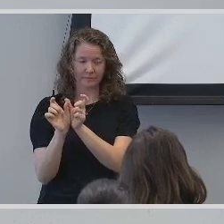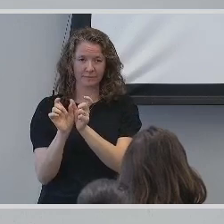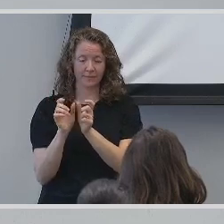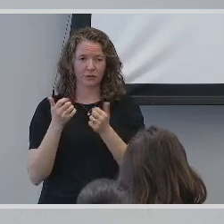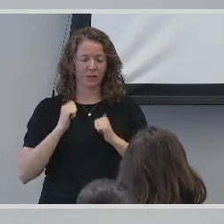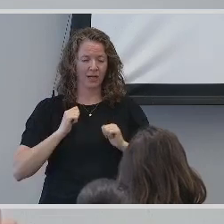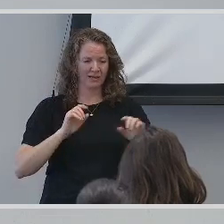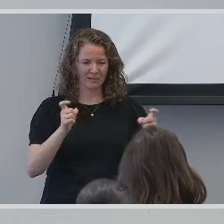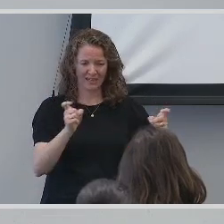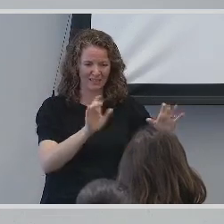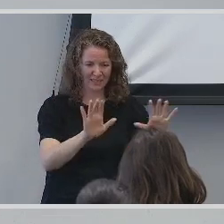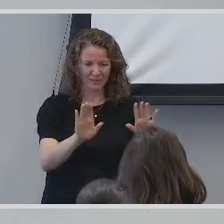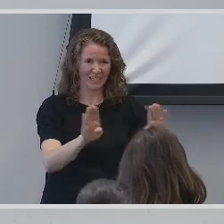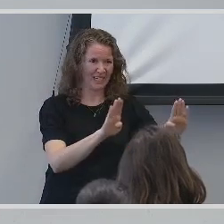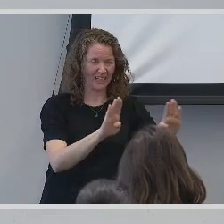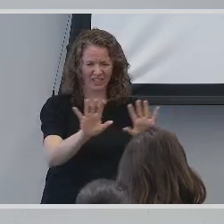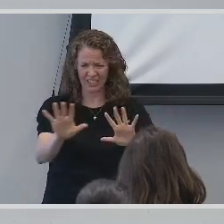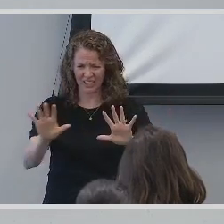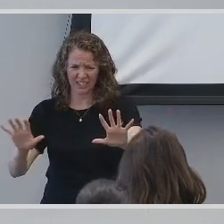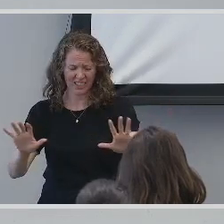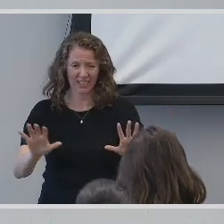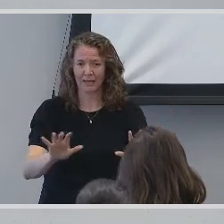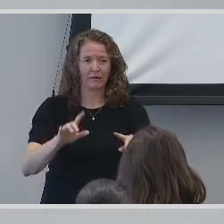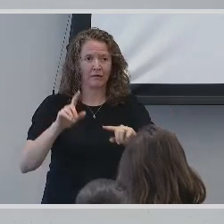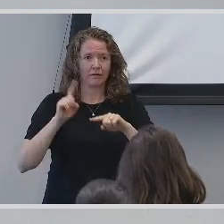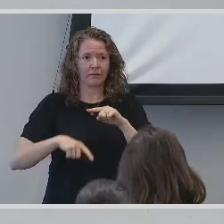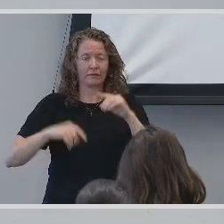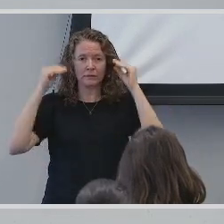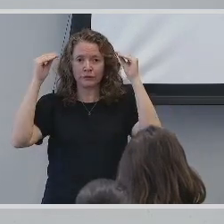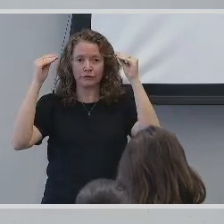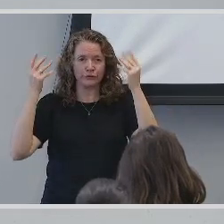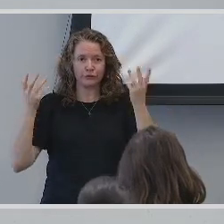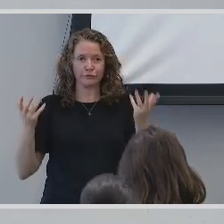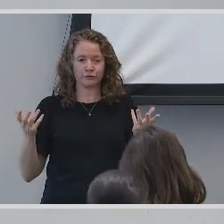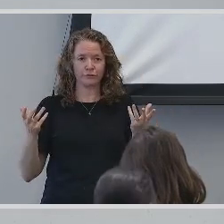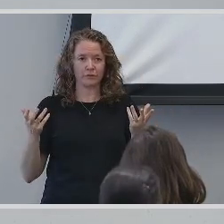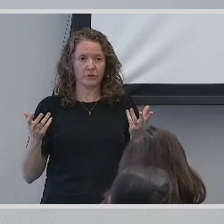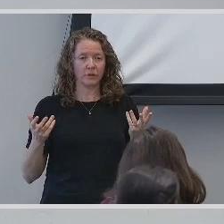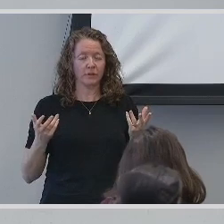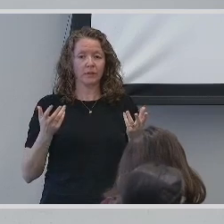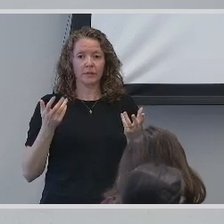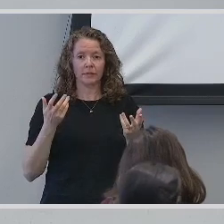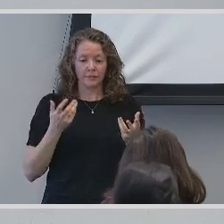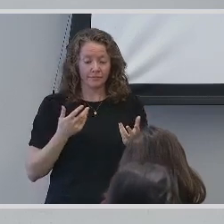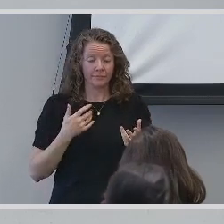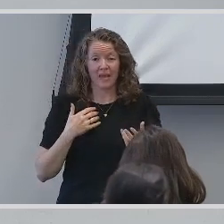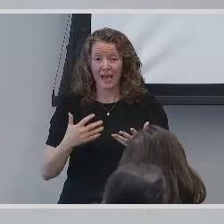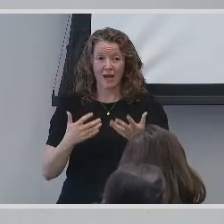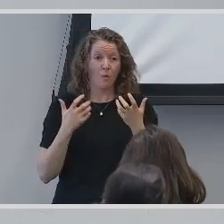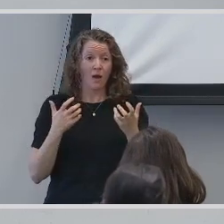management than teaching the actual material. My initial plan for a full immersion